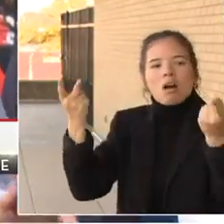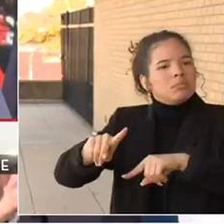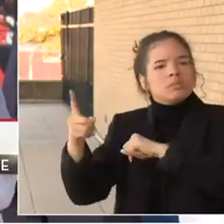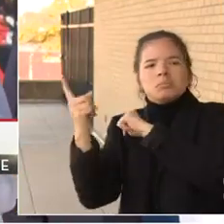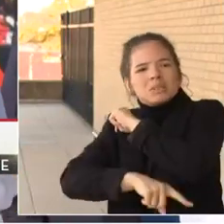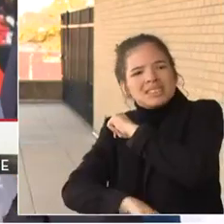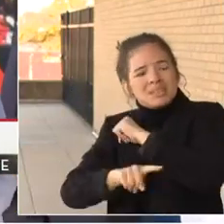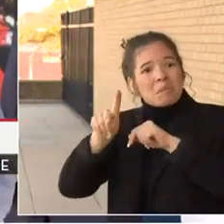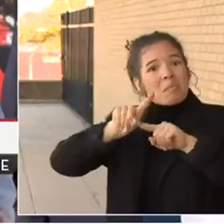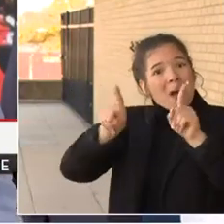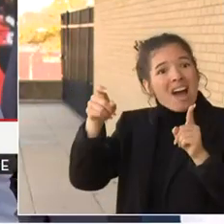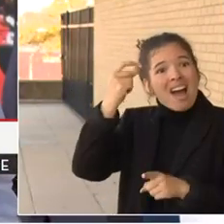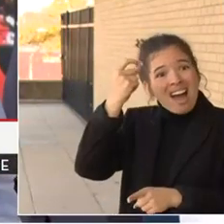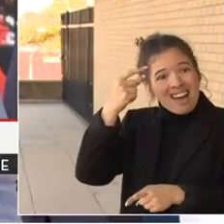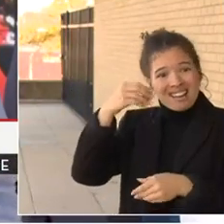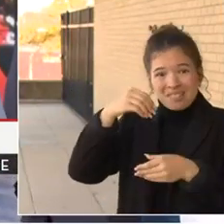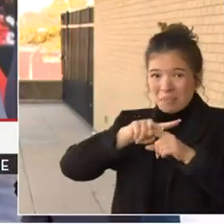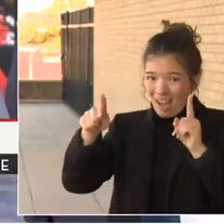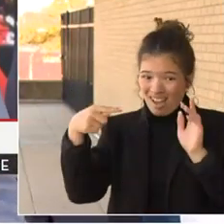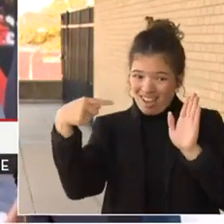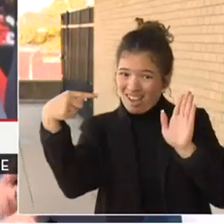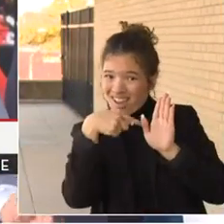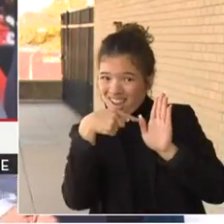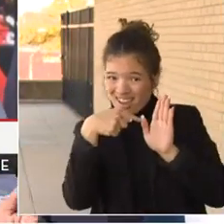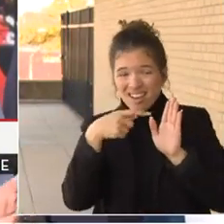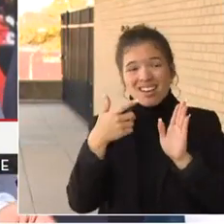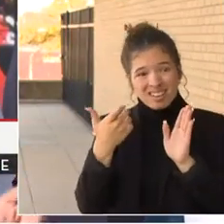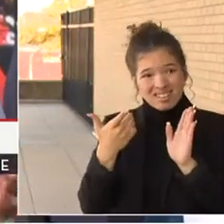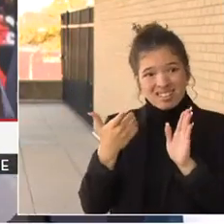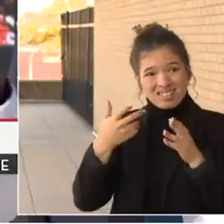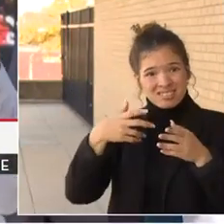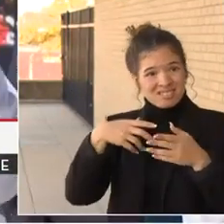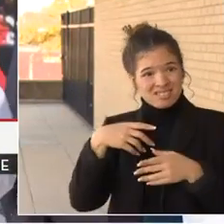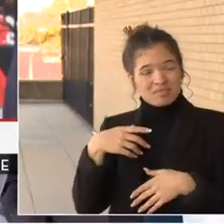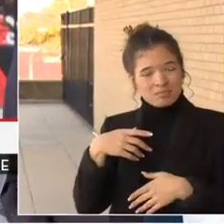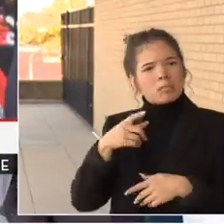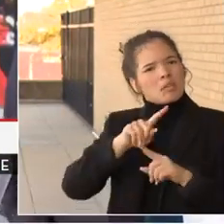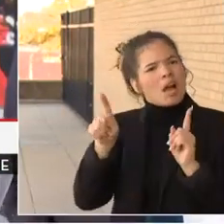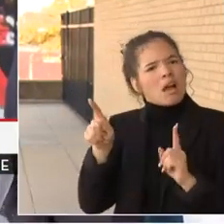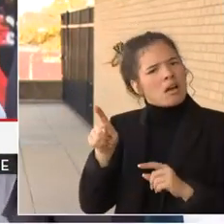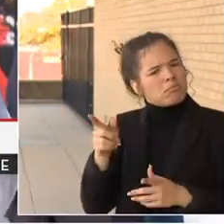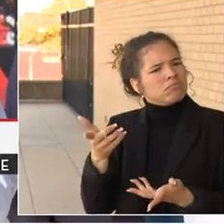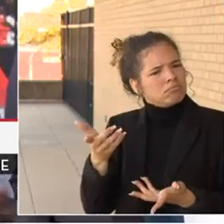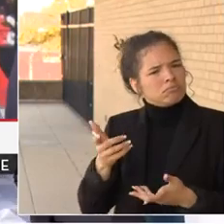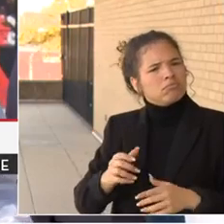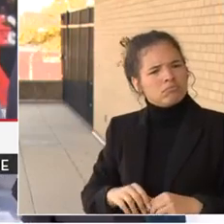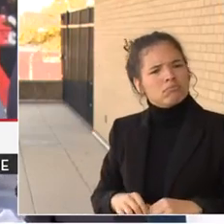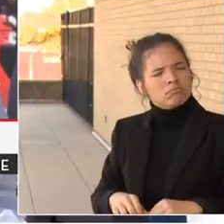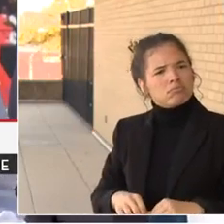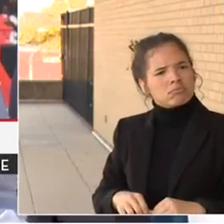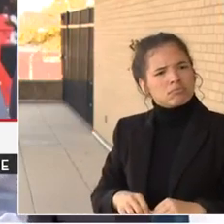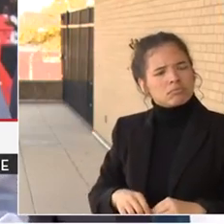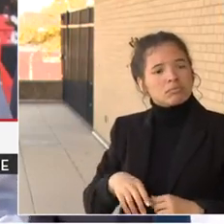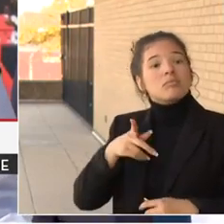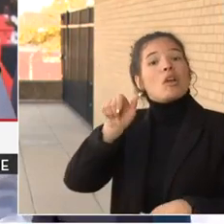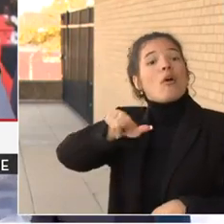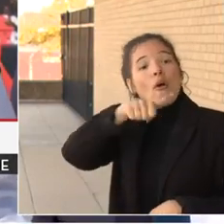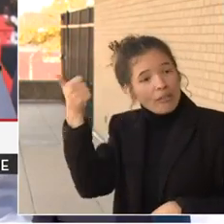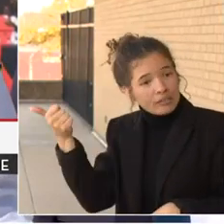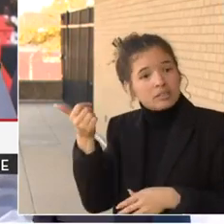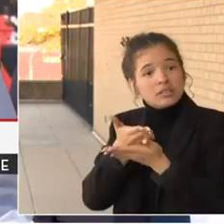However, there are also other things that are in there with respect to robberies and burglaries that I think impact everyday citizens, and anything